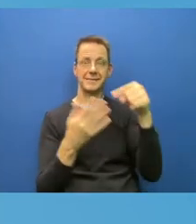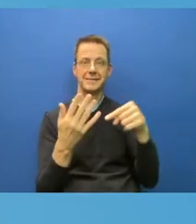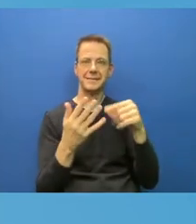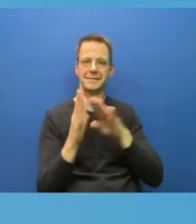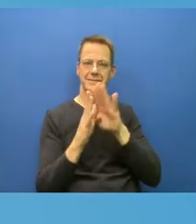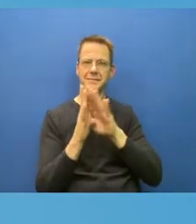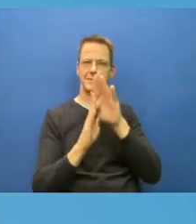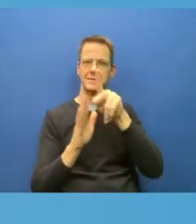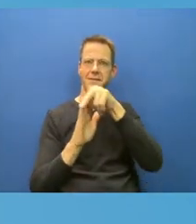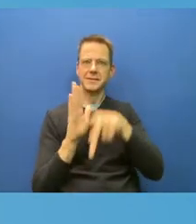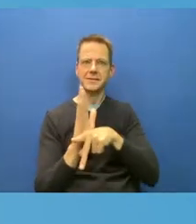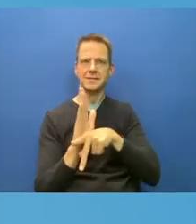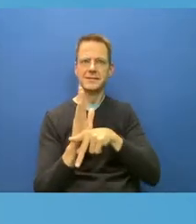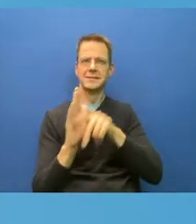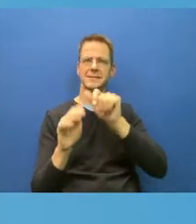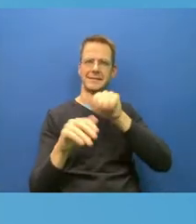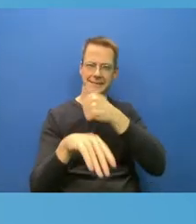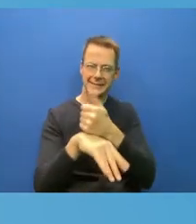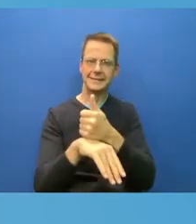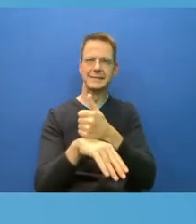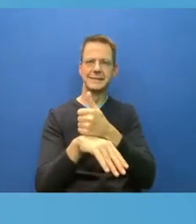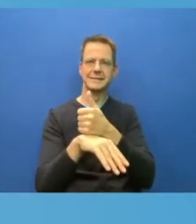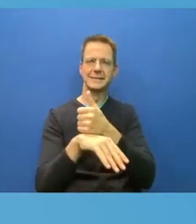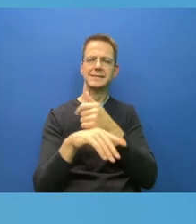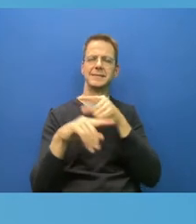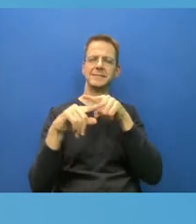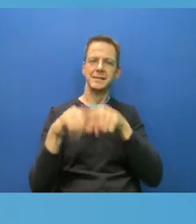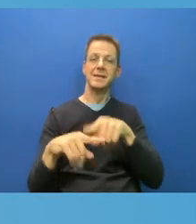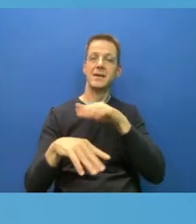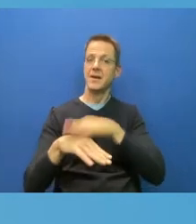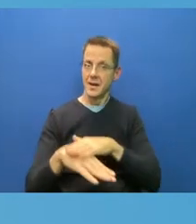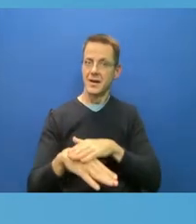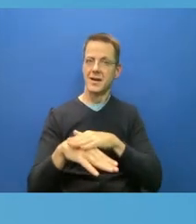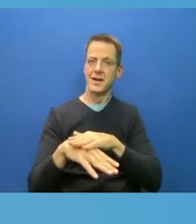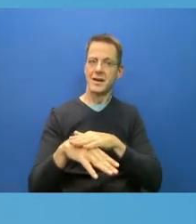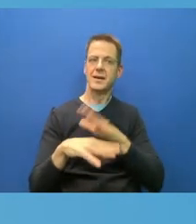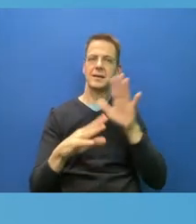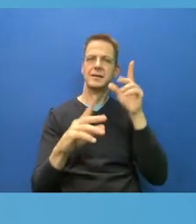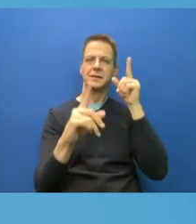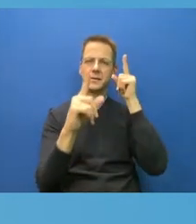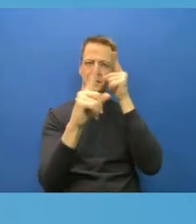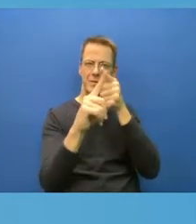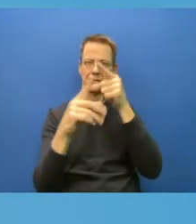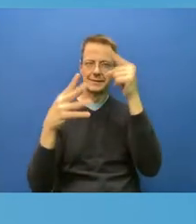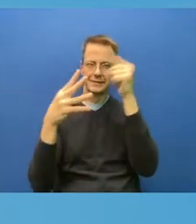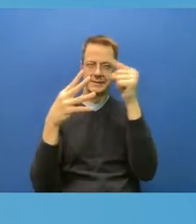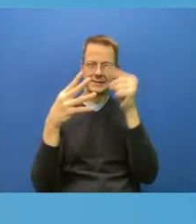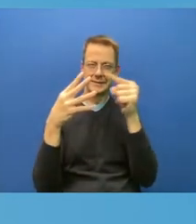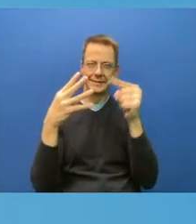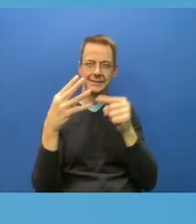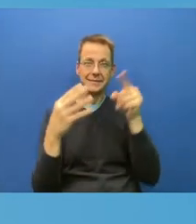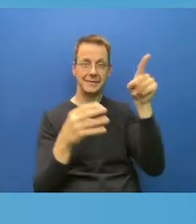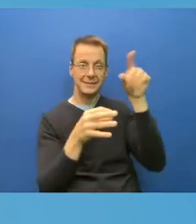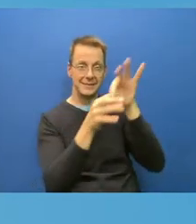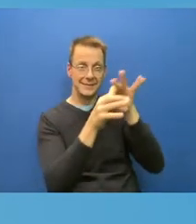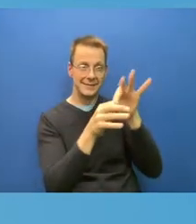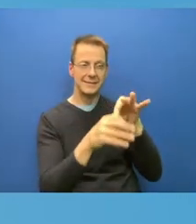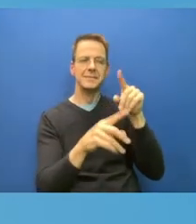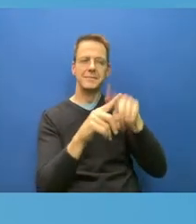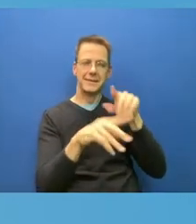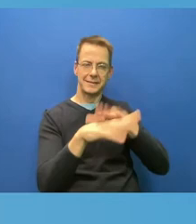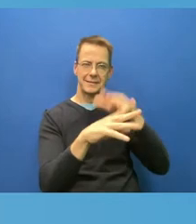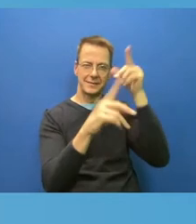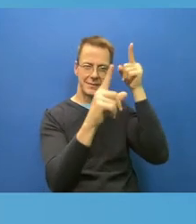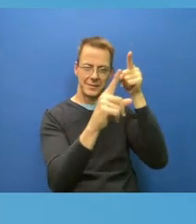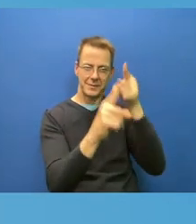the objectives that are set forward by the elected officials. The moment you allow politicians to make decisions on